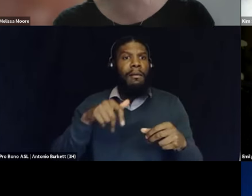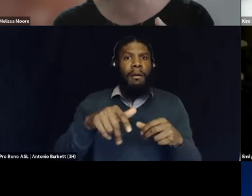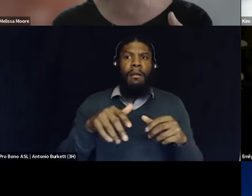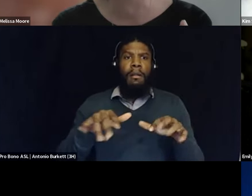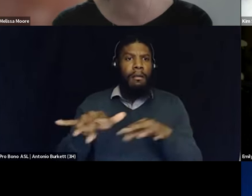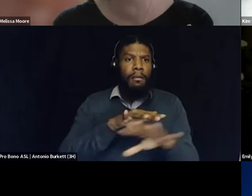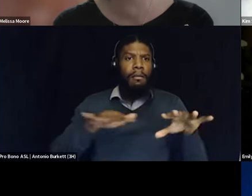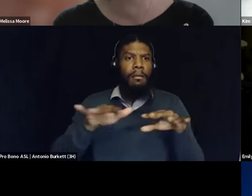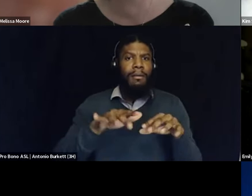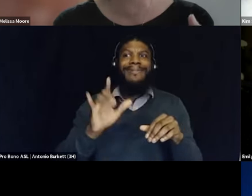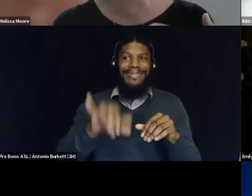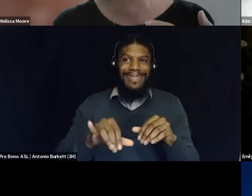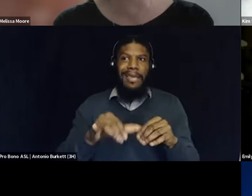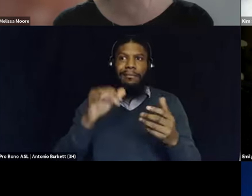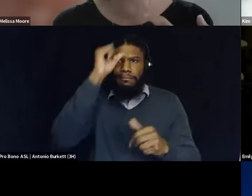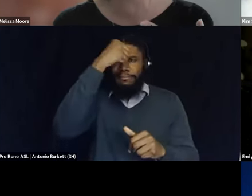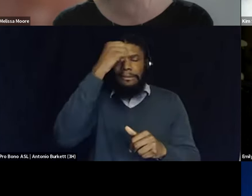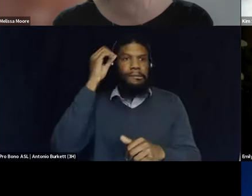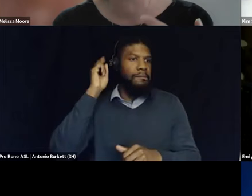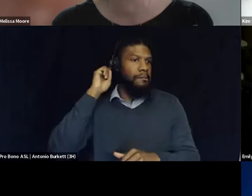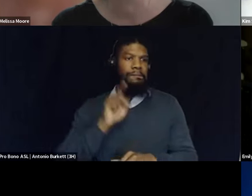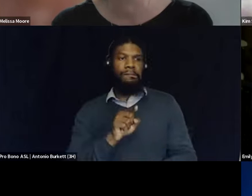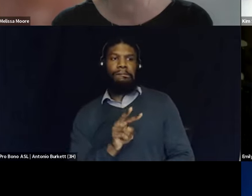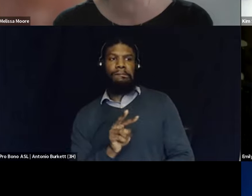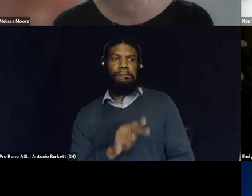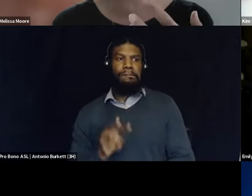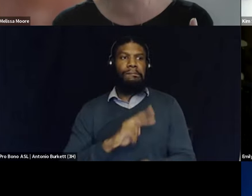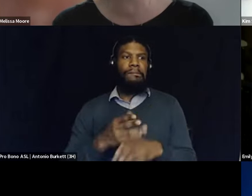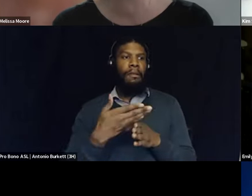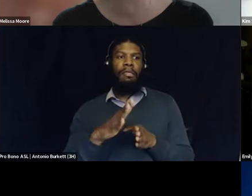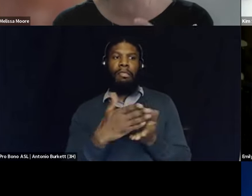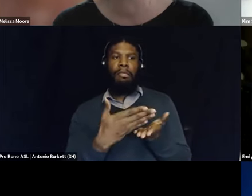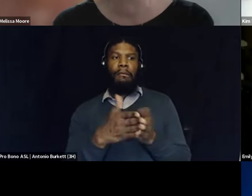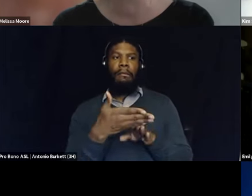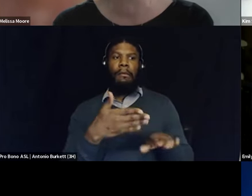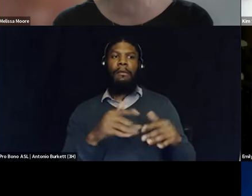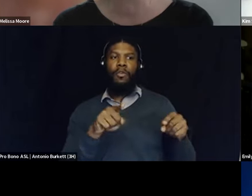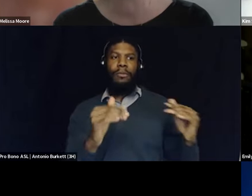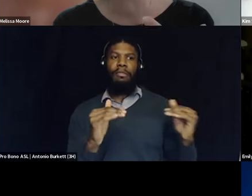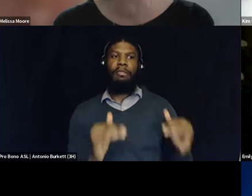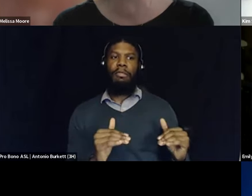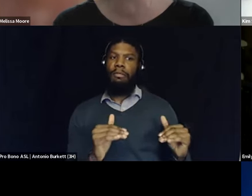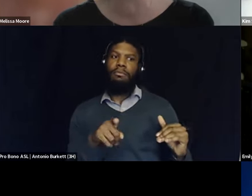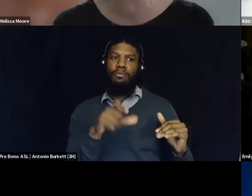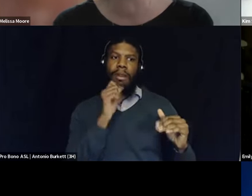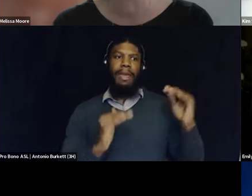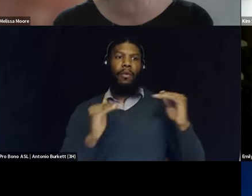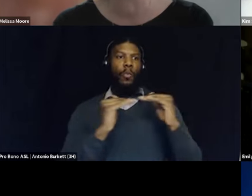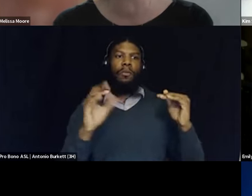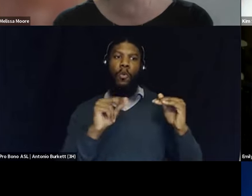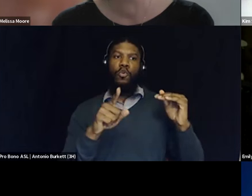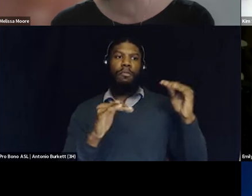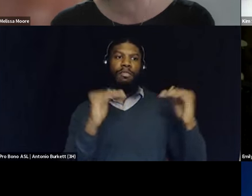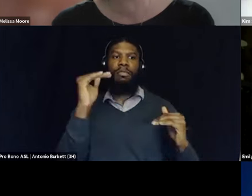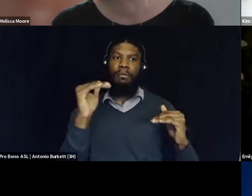people's marginality at every turn instead of reinforcing their humanity instead of reinforcing them as community members as people who are vital to our